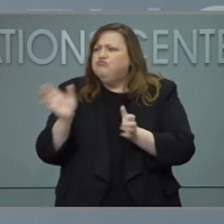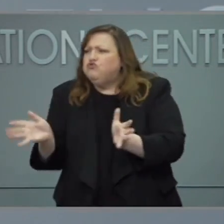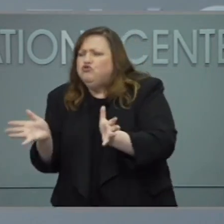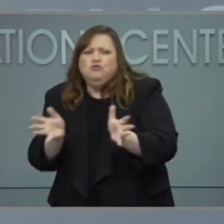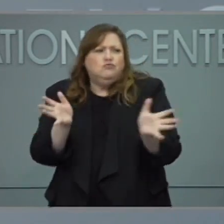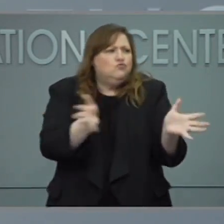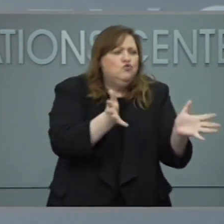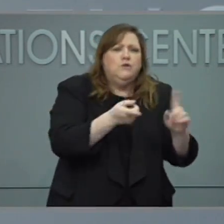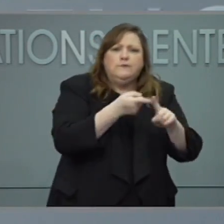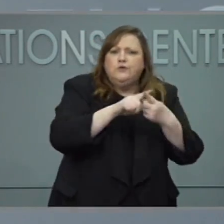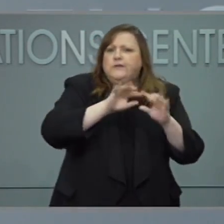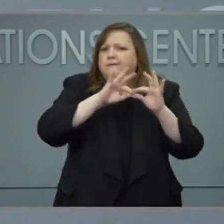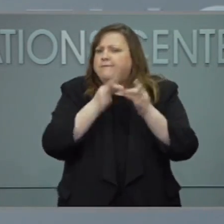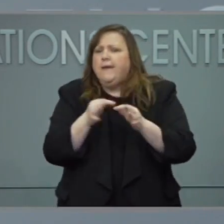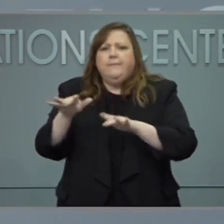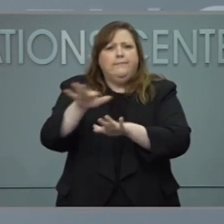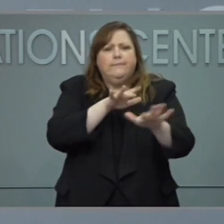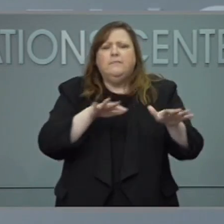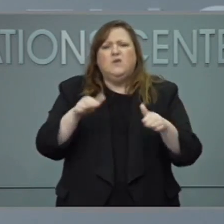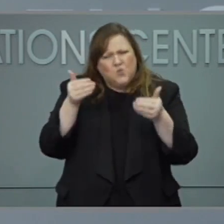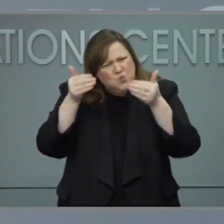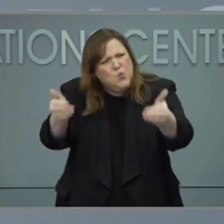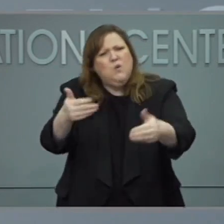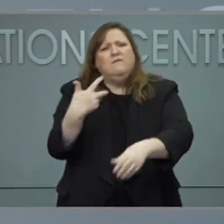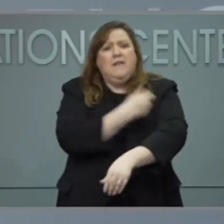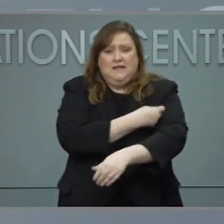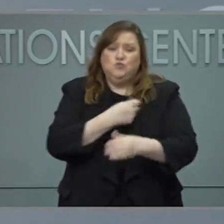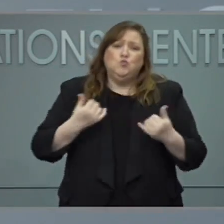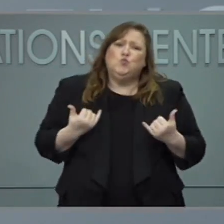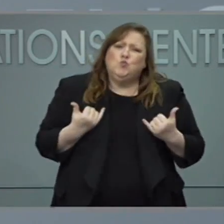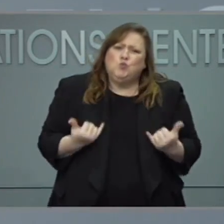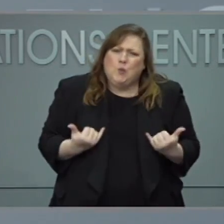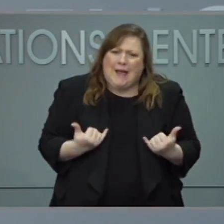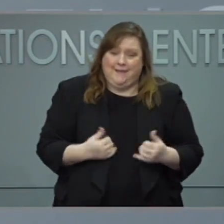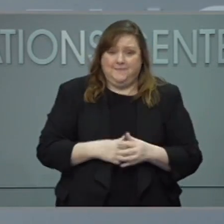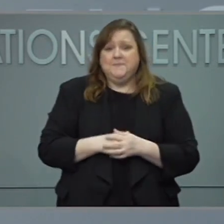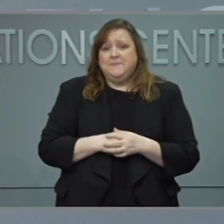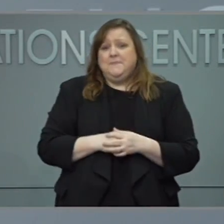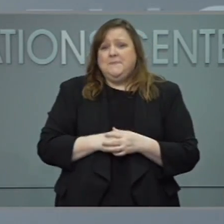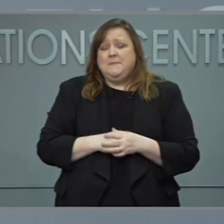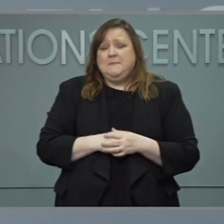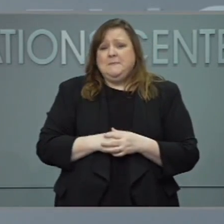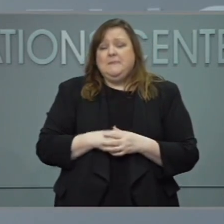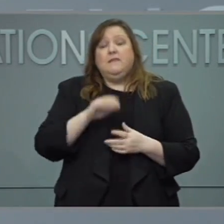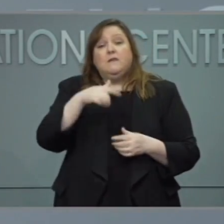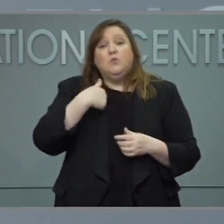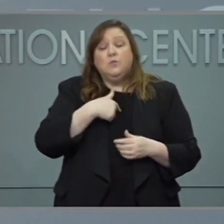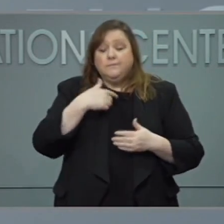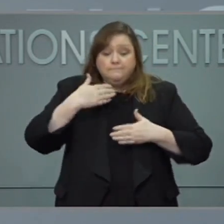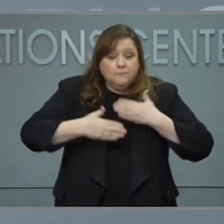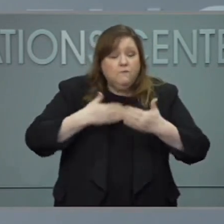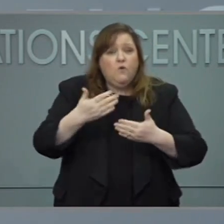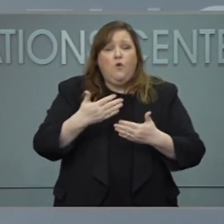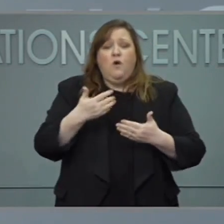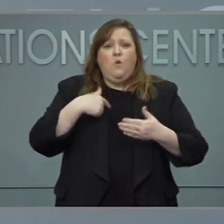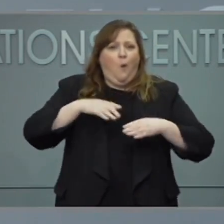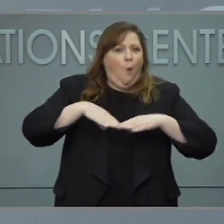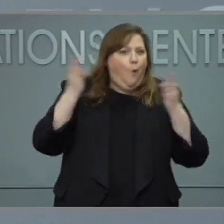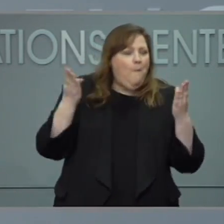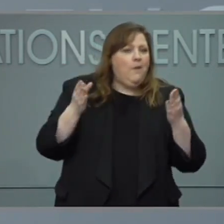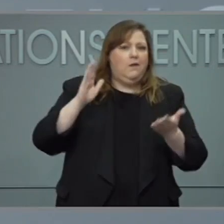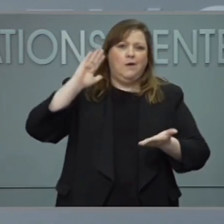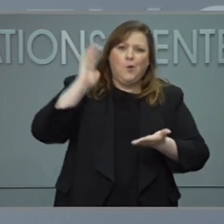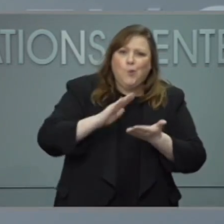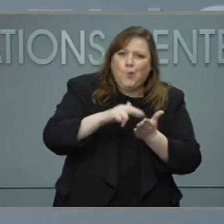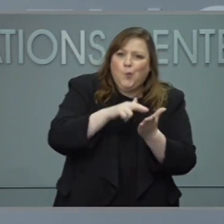vaccine to go and get one, get one today. And I think the fact that we are moving forward and folks can see what benefits you can